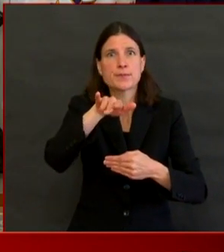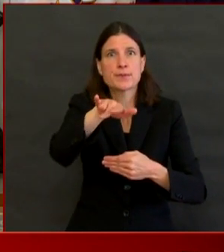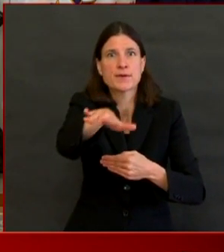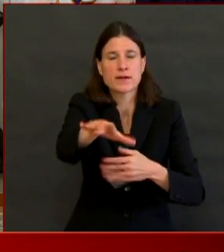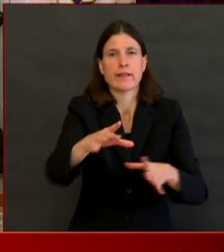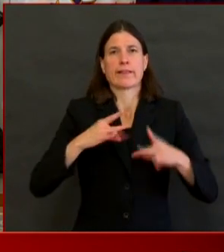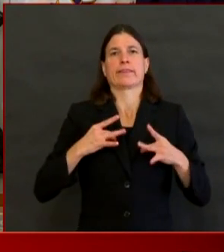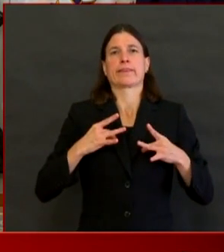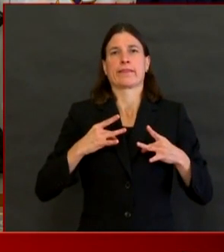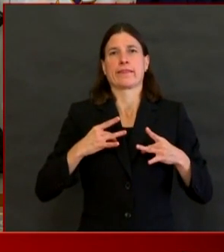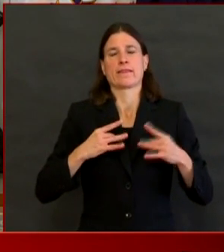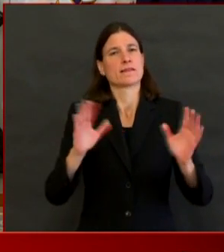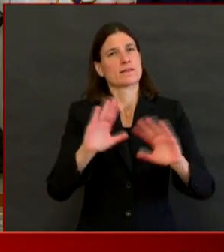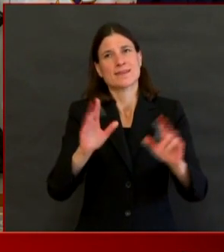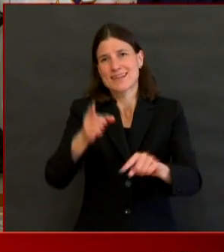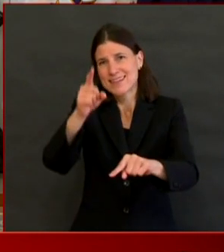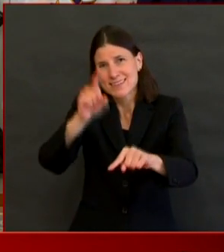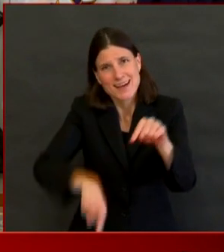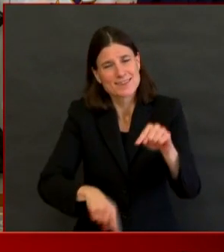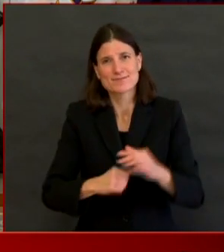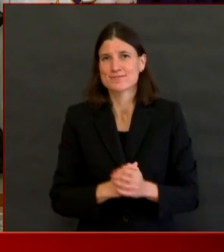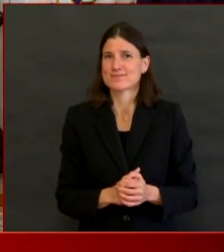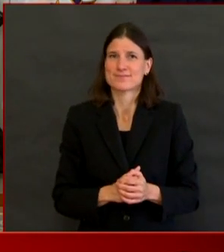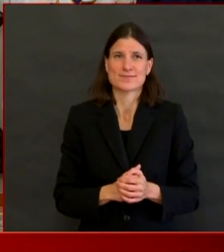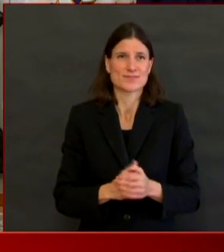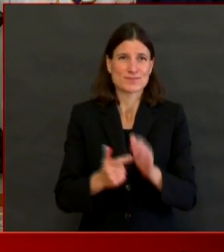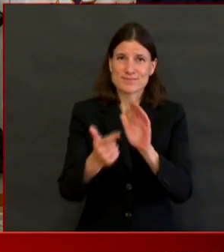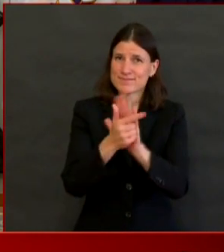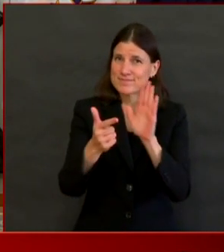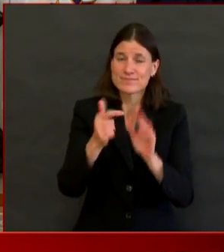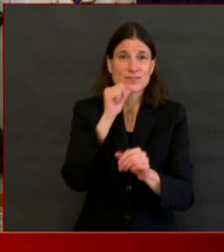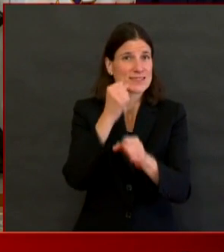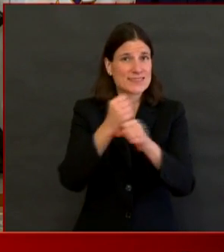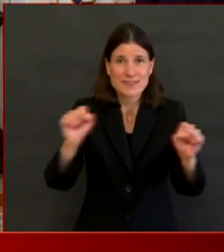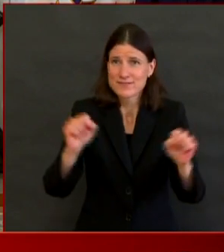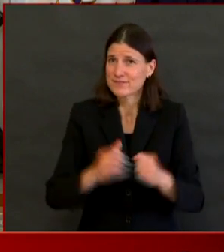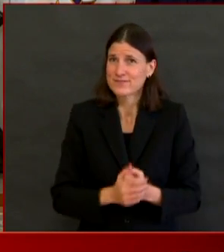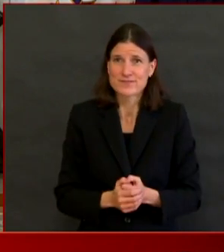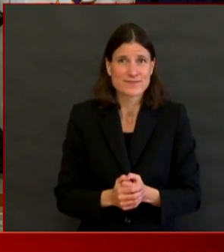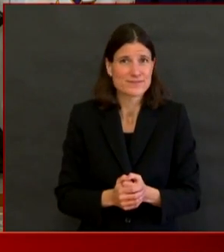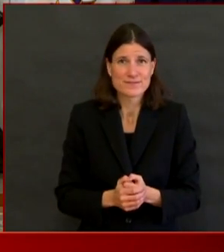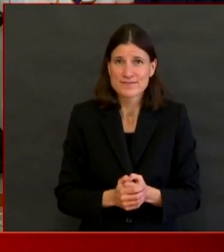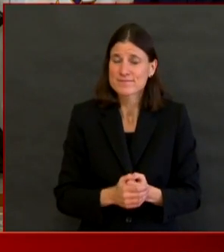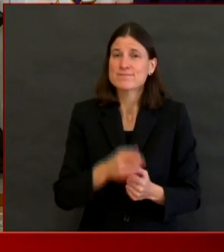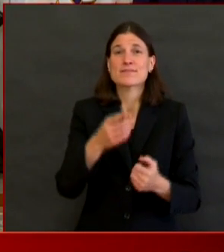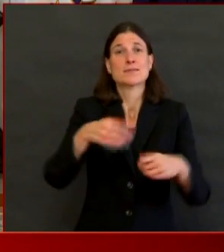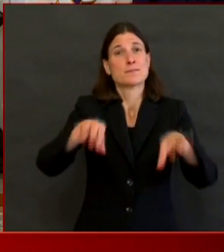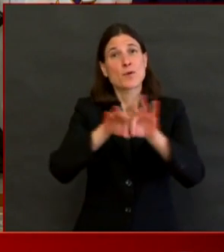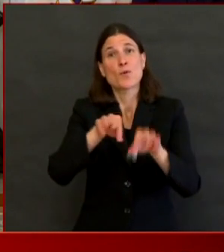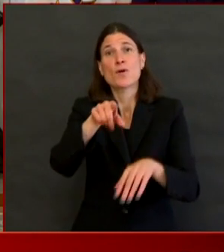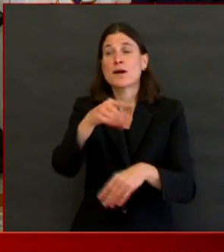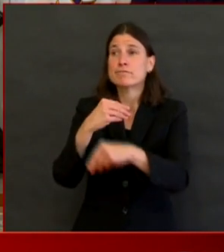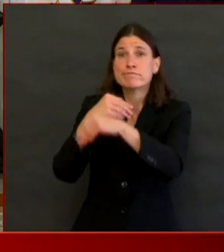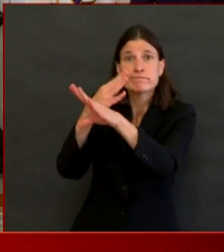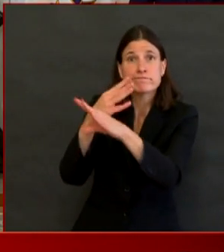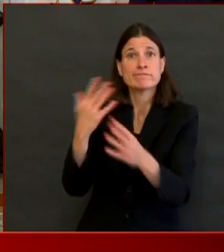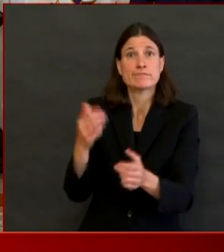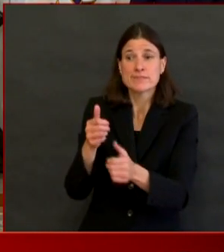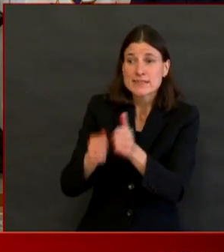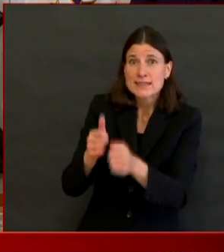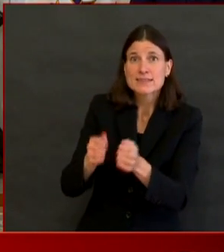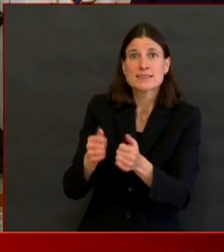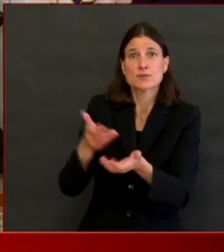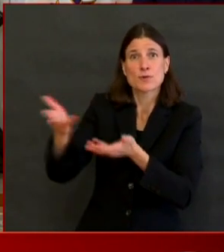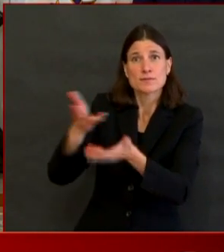must find ways to communicate with our loved ones remotely, being creative. Please do not go to the